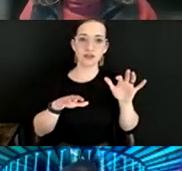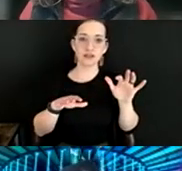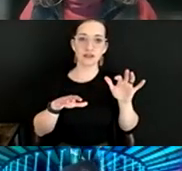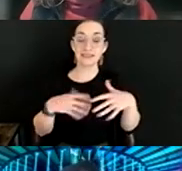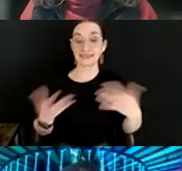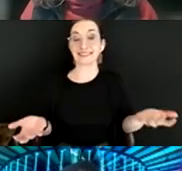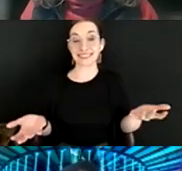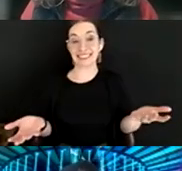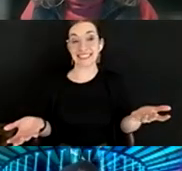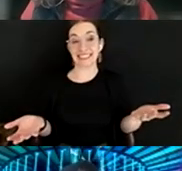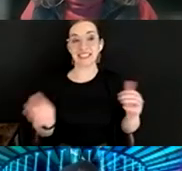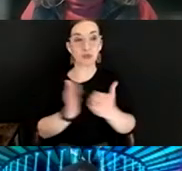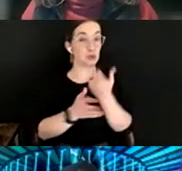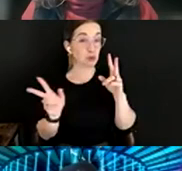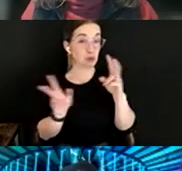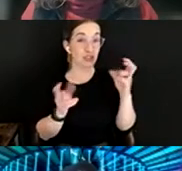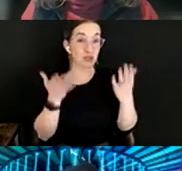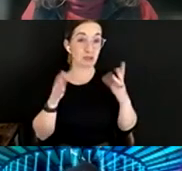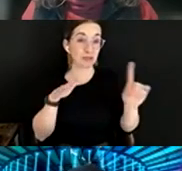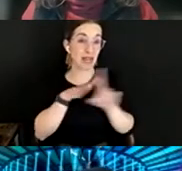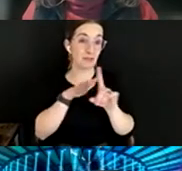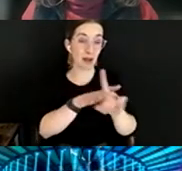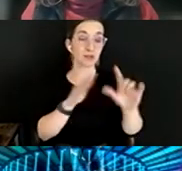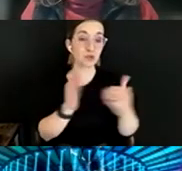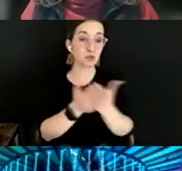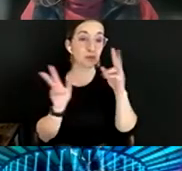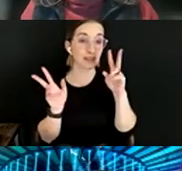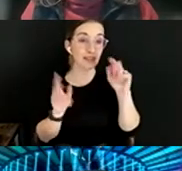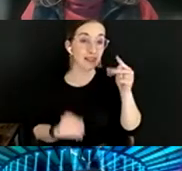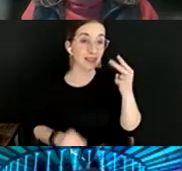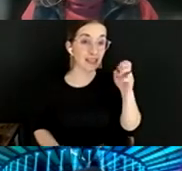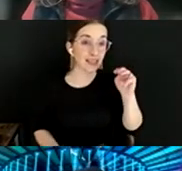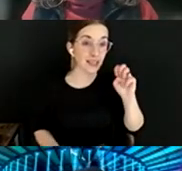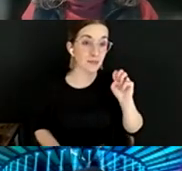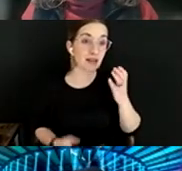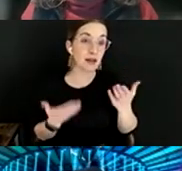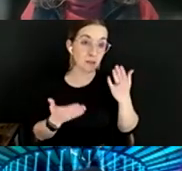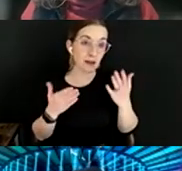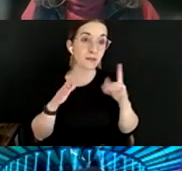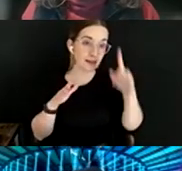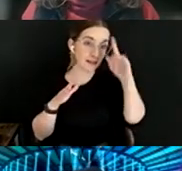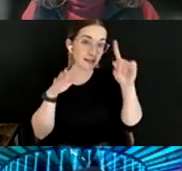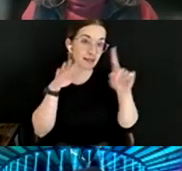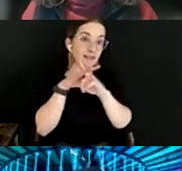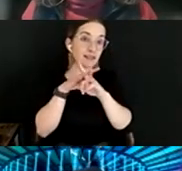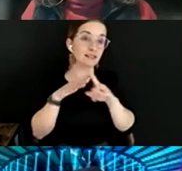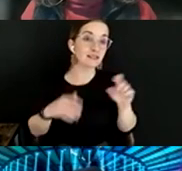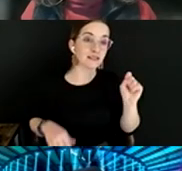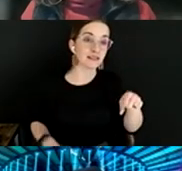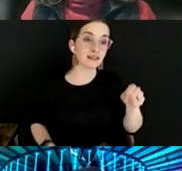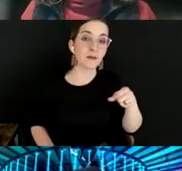You know, new issues may arise, new themes may come to mind. Think about and and I'm sure that